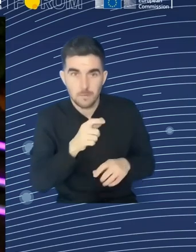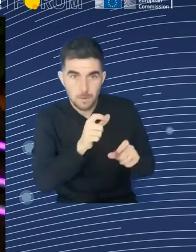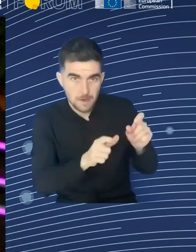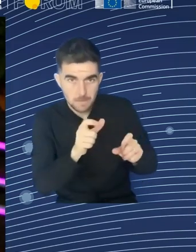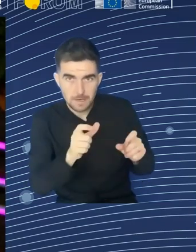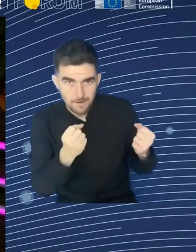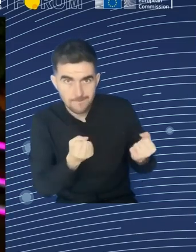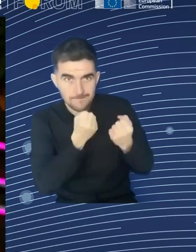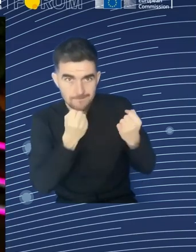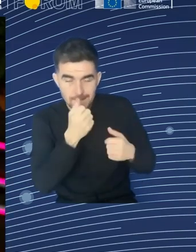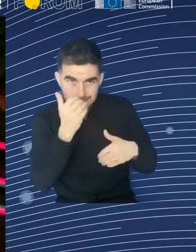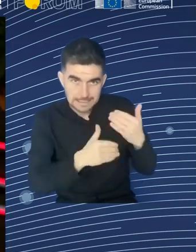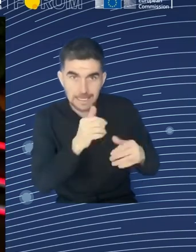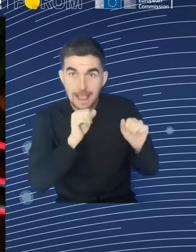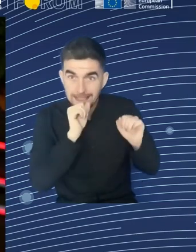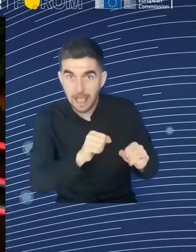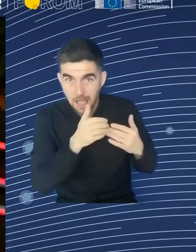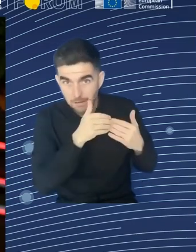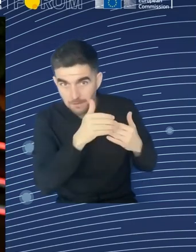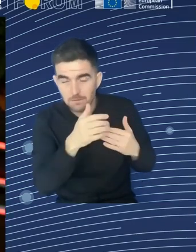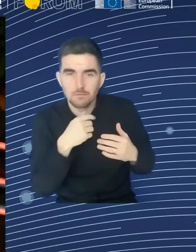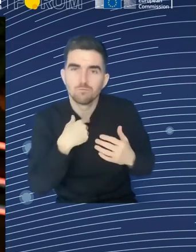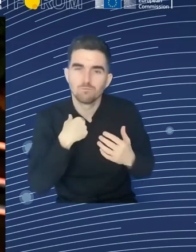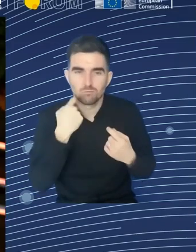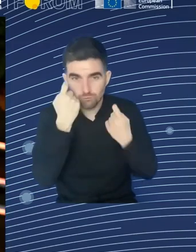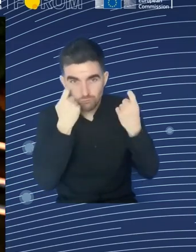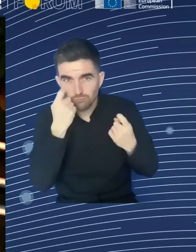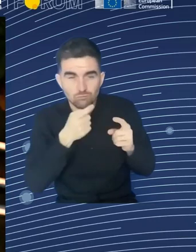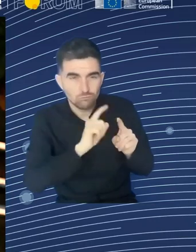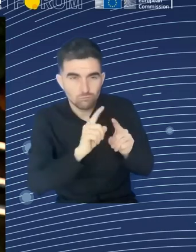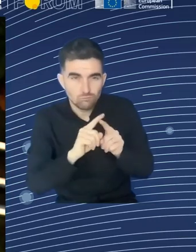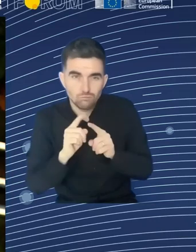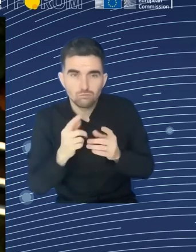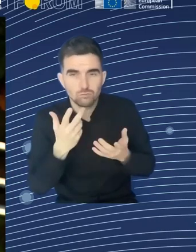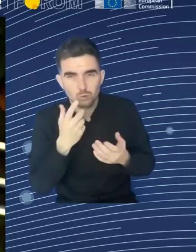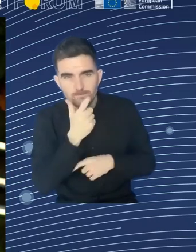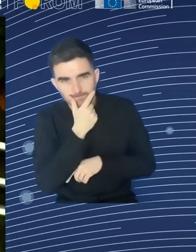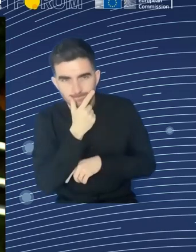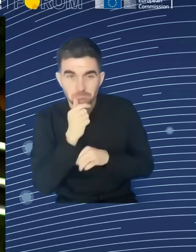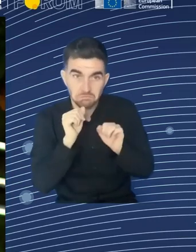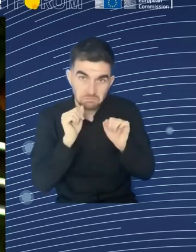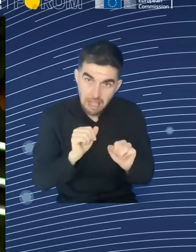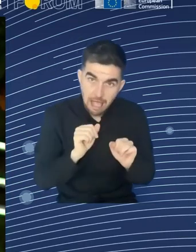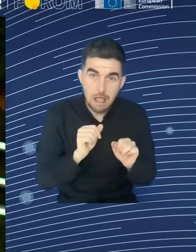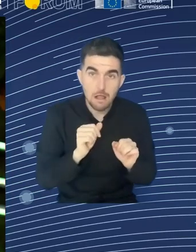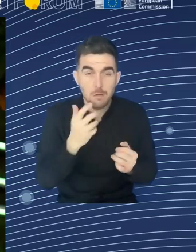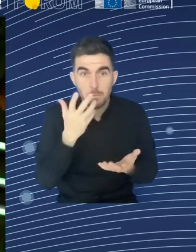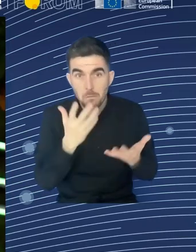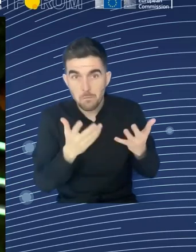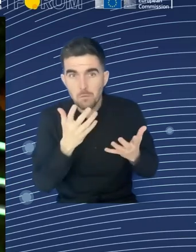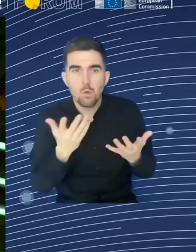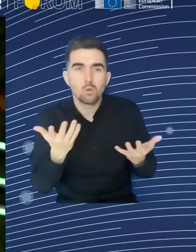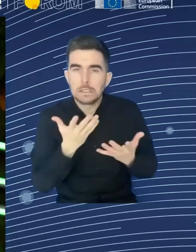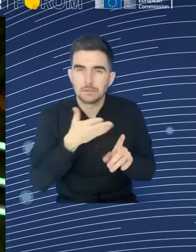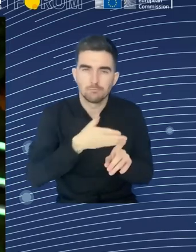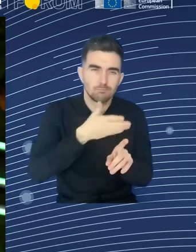for example, women that very frequently struggle with reconciling work and family